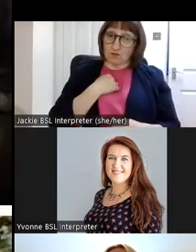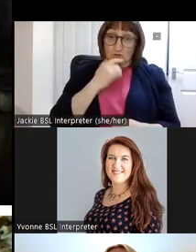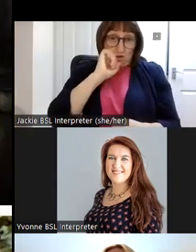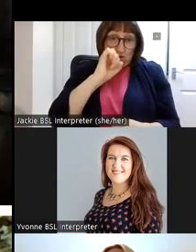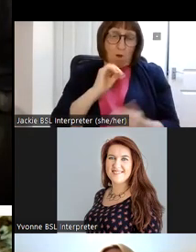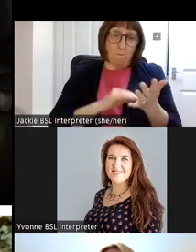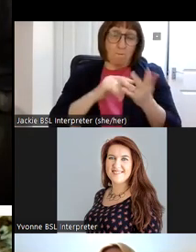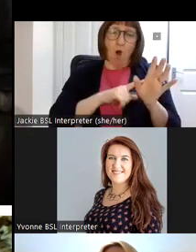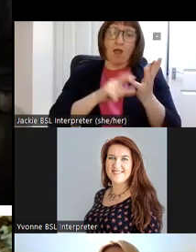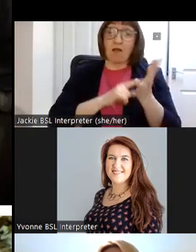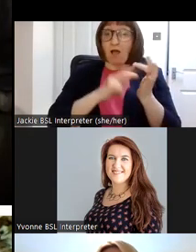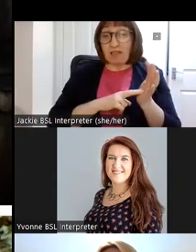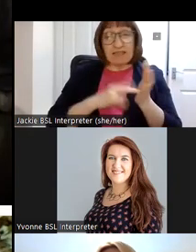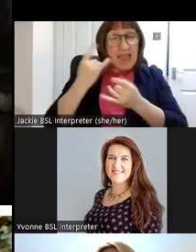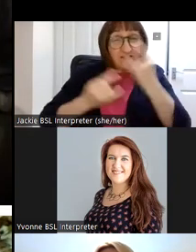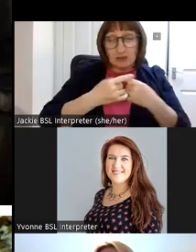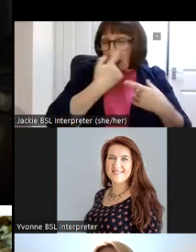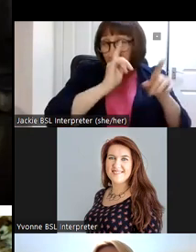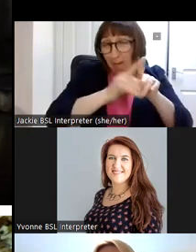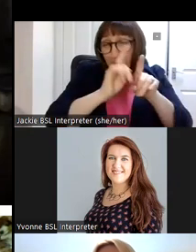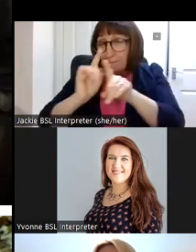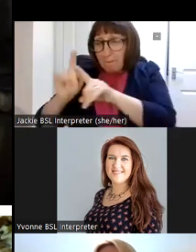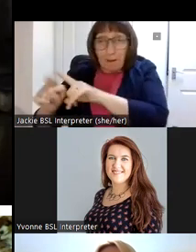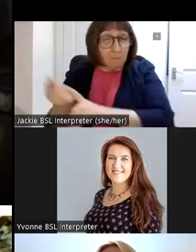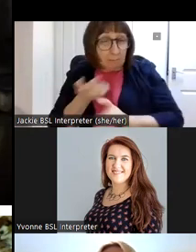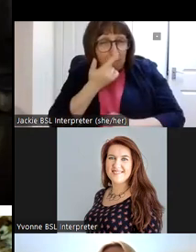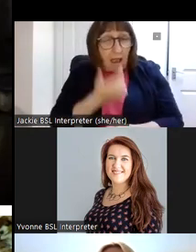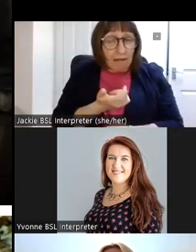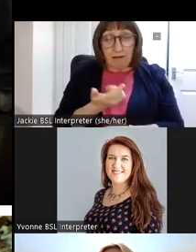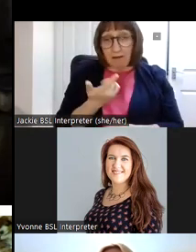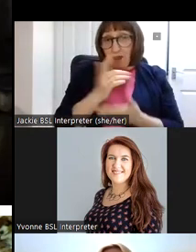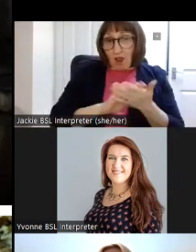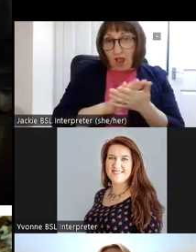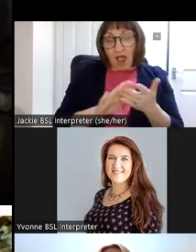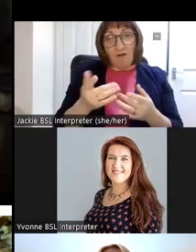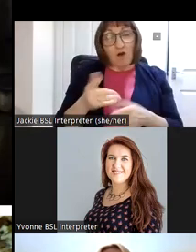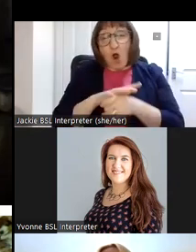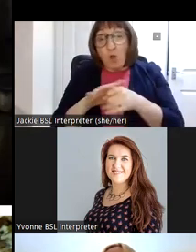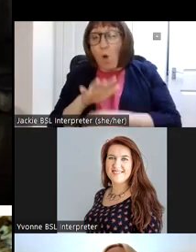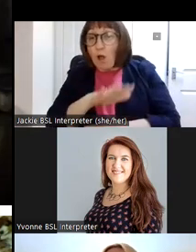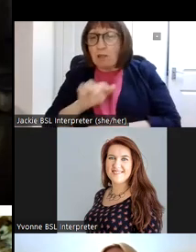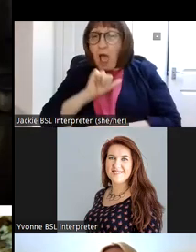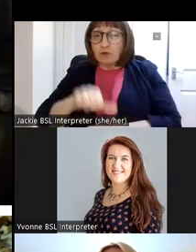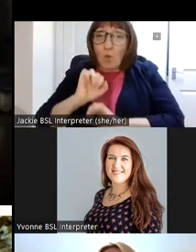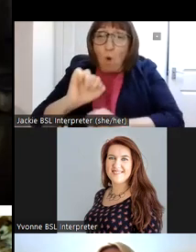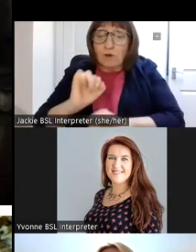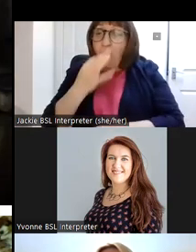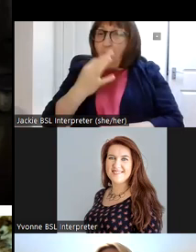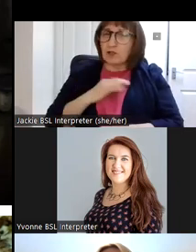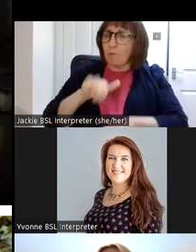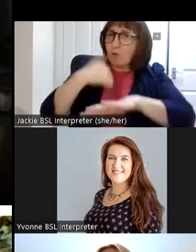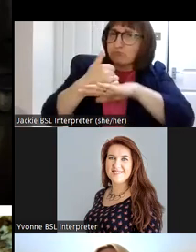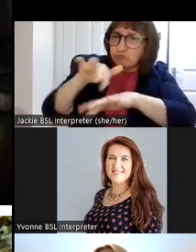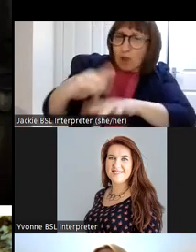can be very varied um we uh get queries from local landowners about structures on their properties